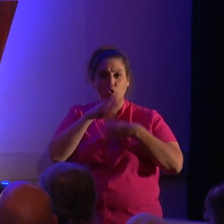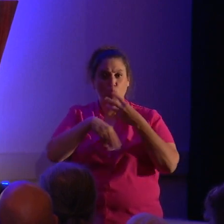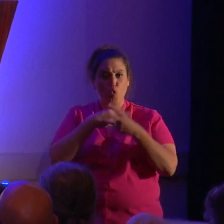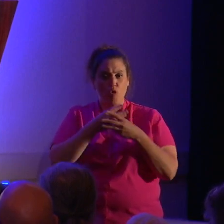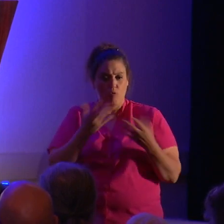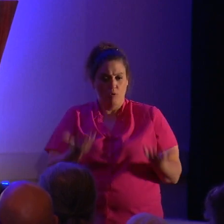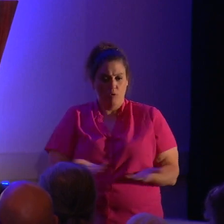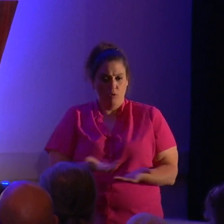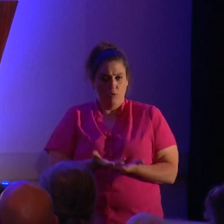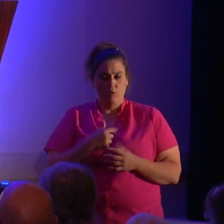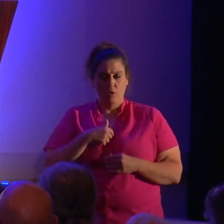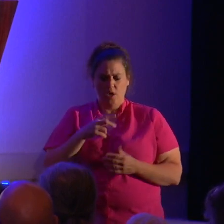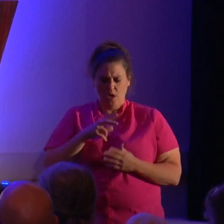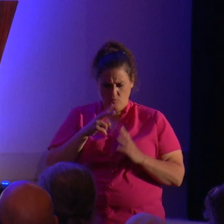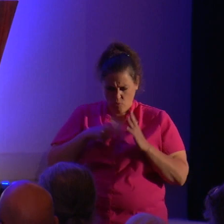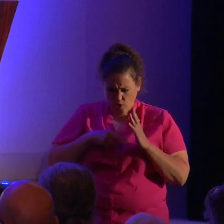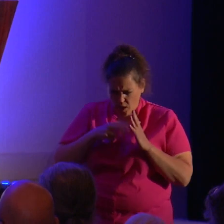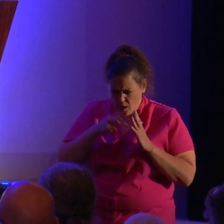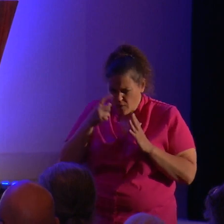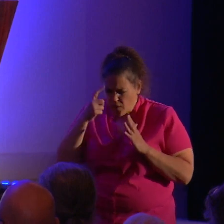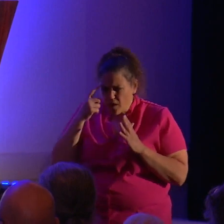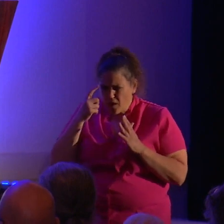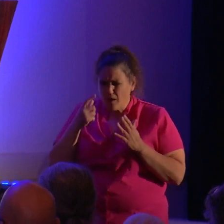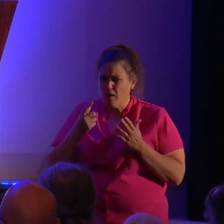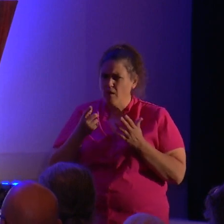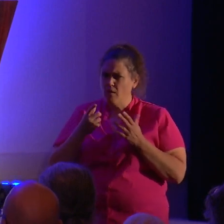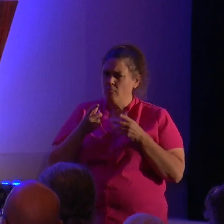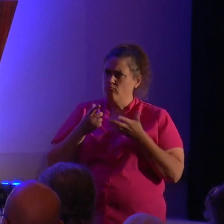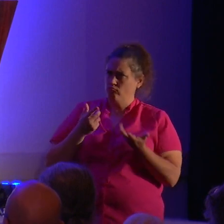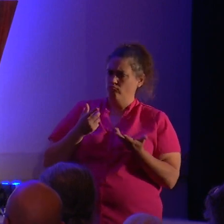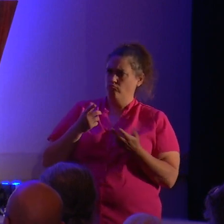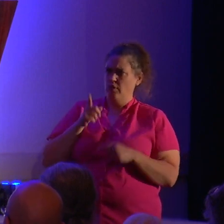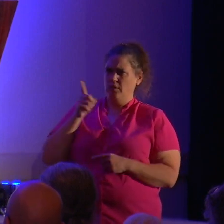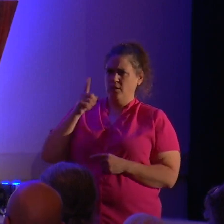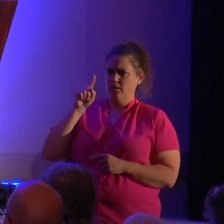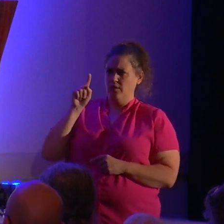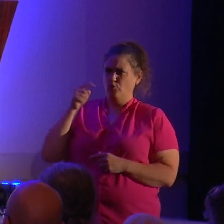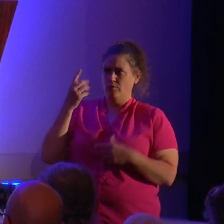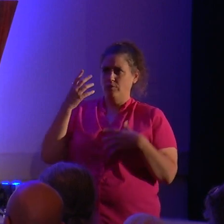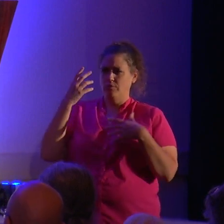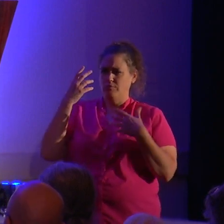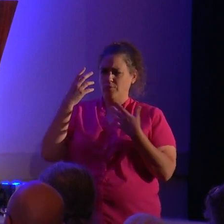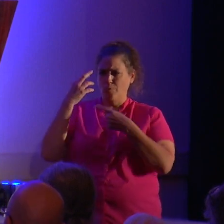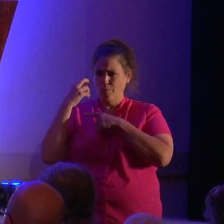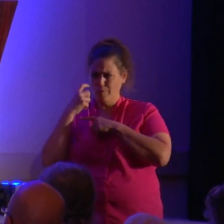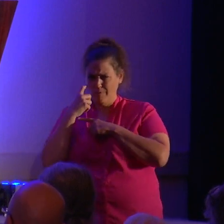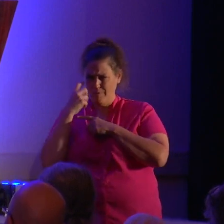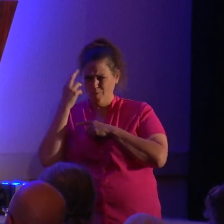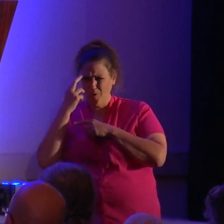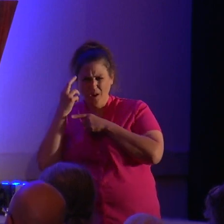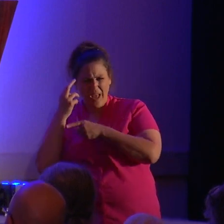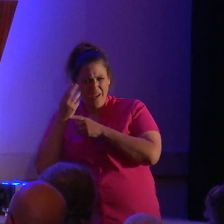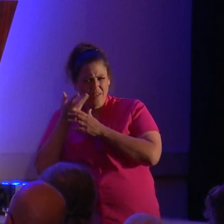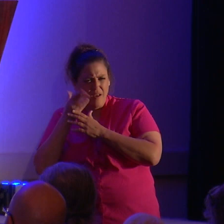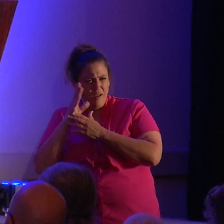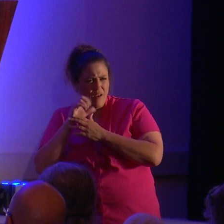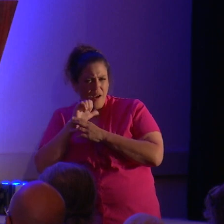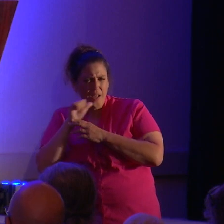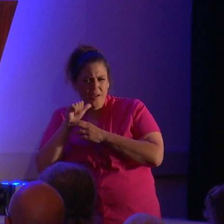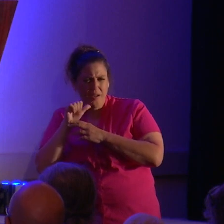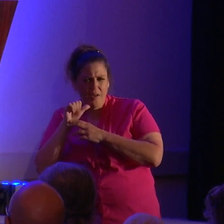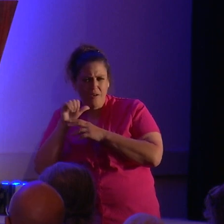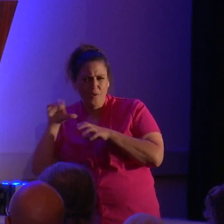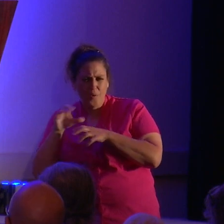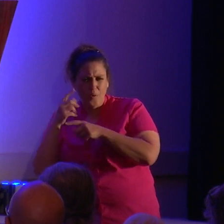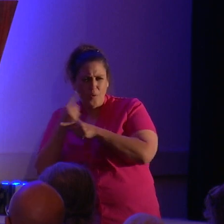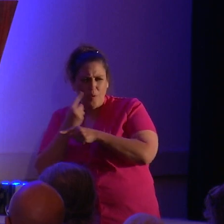which I'm sitting there reading it thinking, does he just realize that he said God failed to do that which is morally necessary?